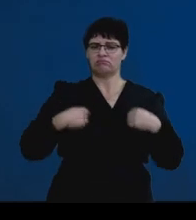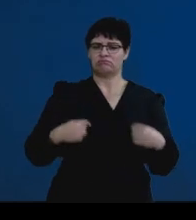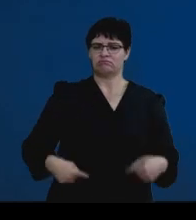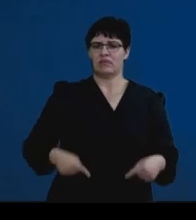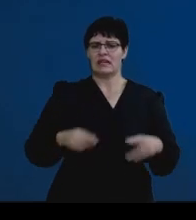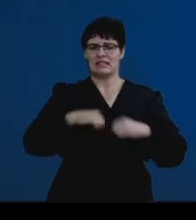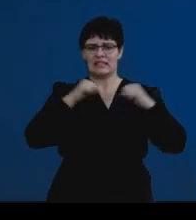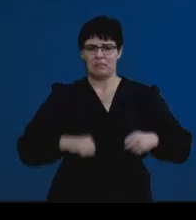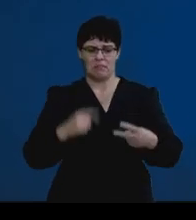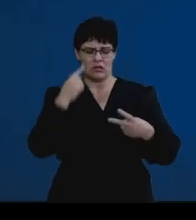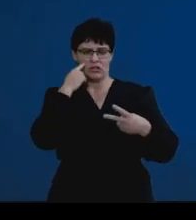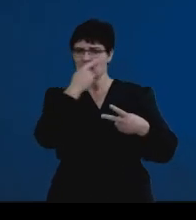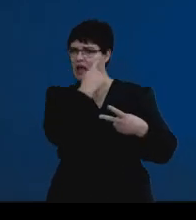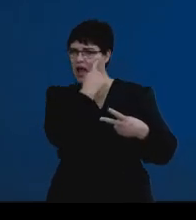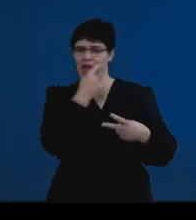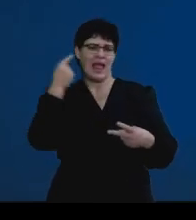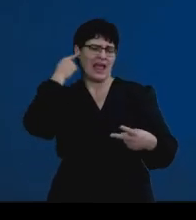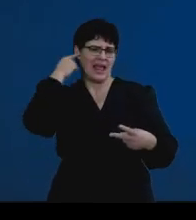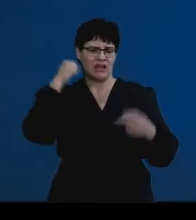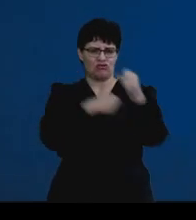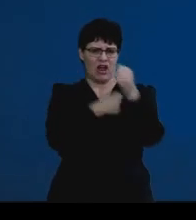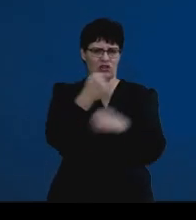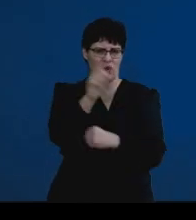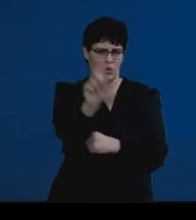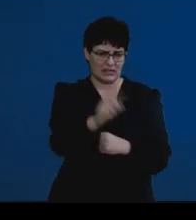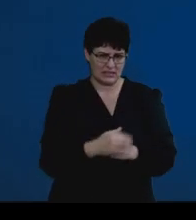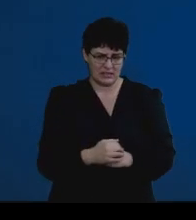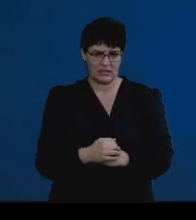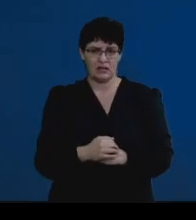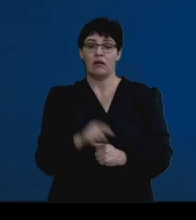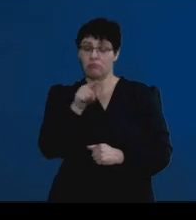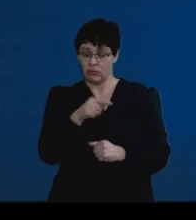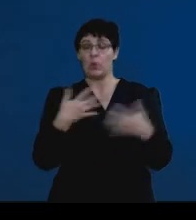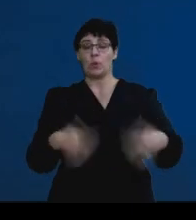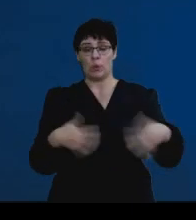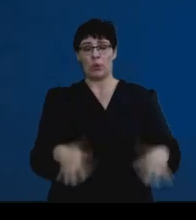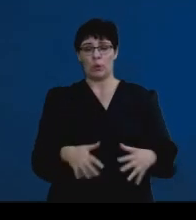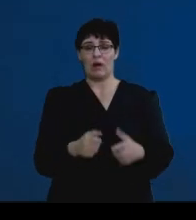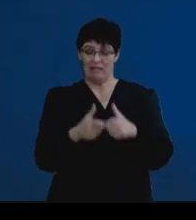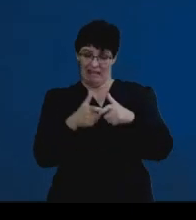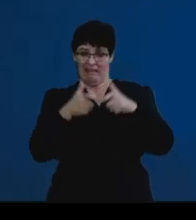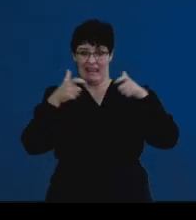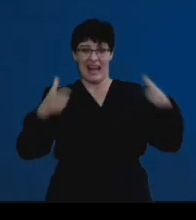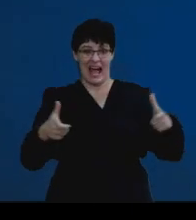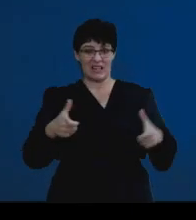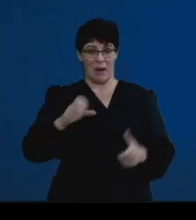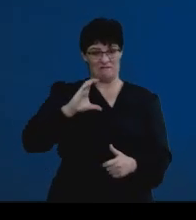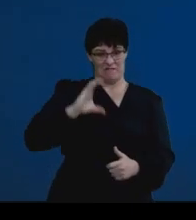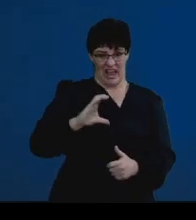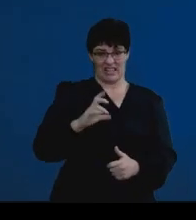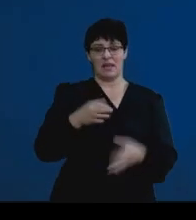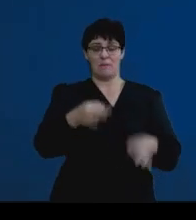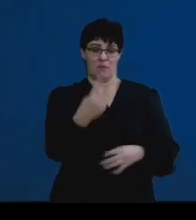the structure of the eye and the ear. And again, a significant portion of this, probably the largest portion of paper 1.